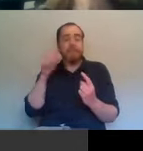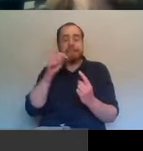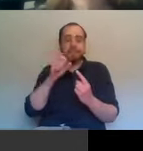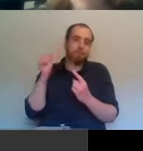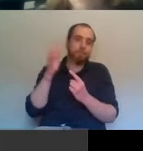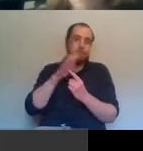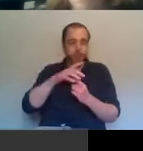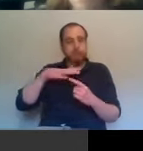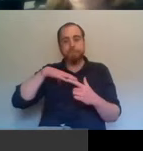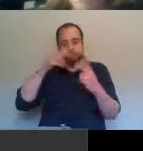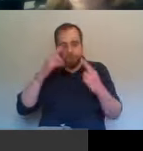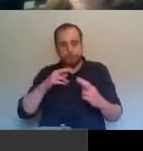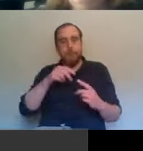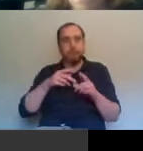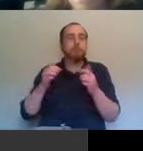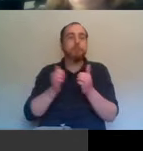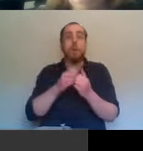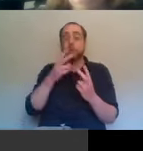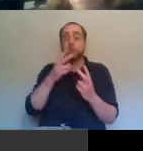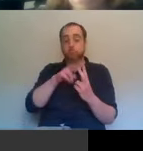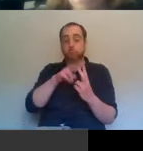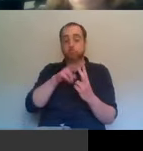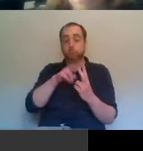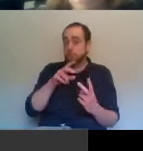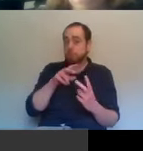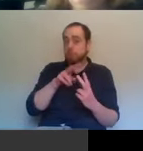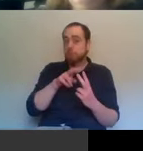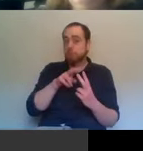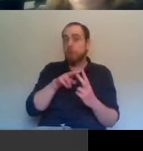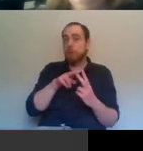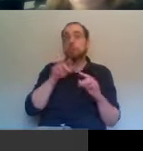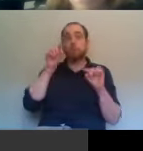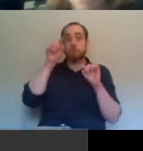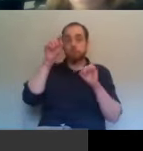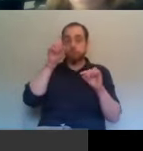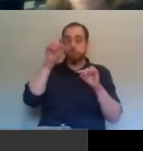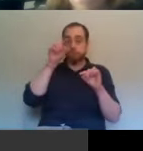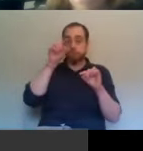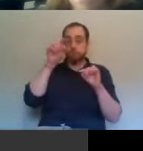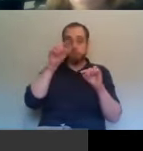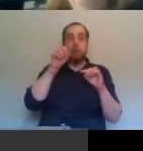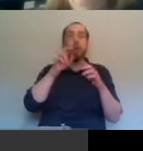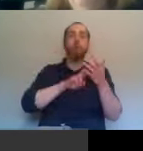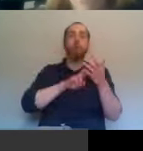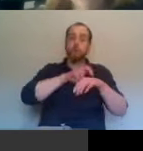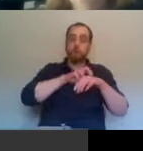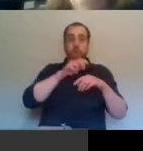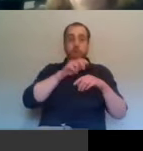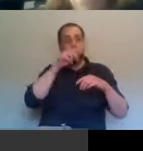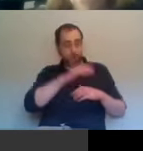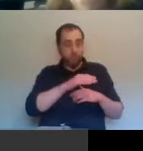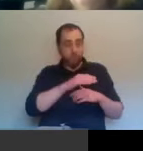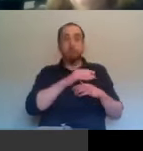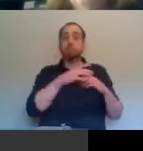And there are two key things in the Good Friday Agreement. The expansion of North-South depends on the cooperation of the Northern Ireland Assembly. Unionist